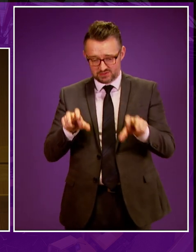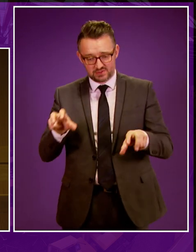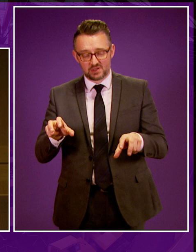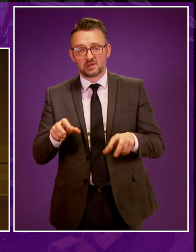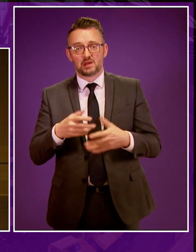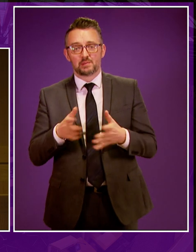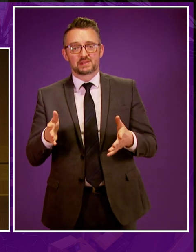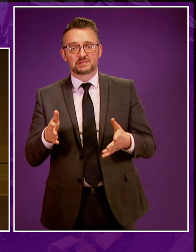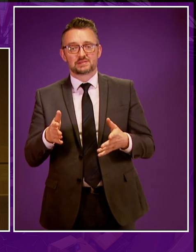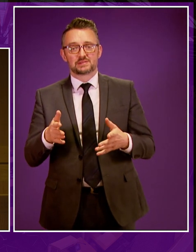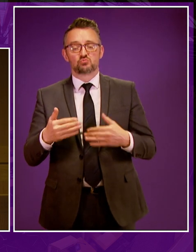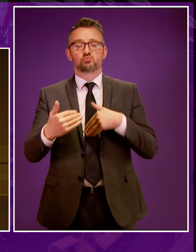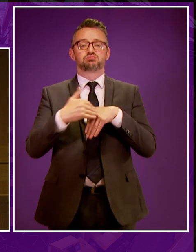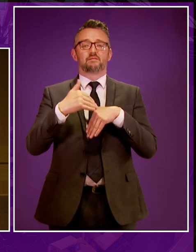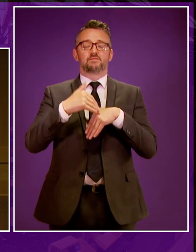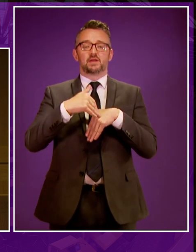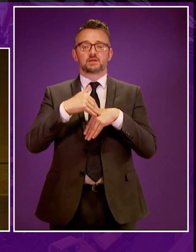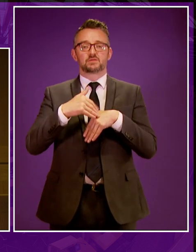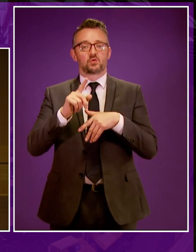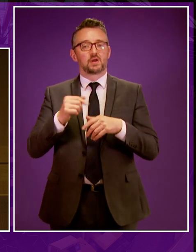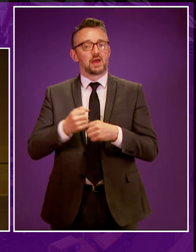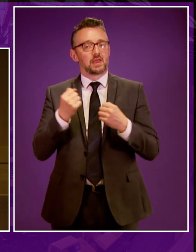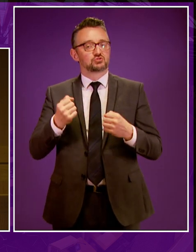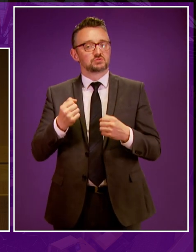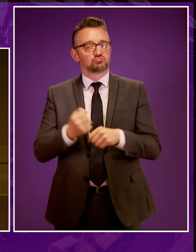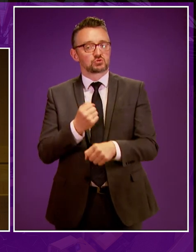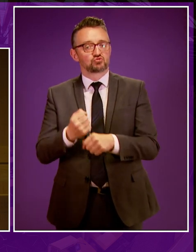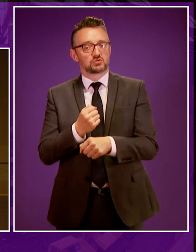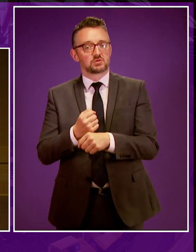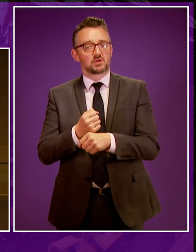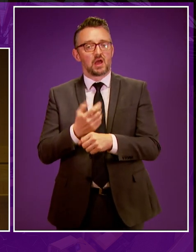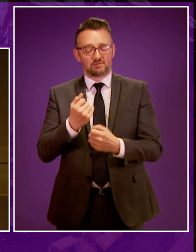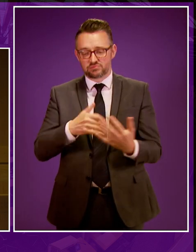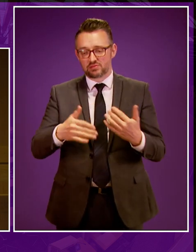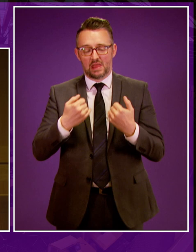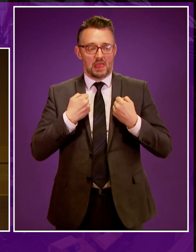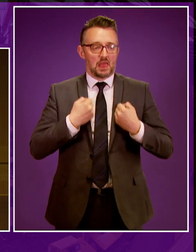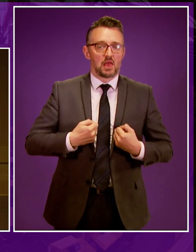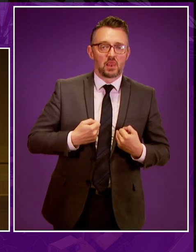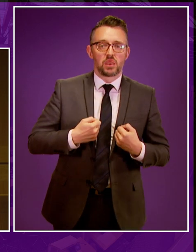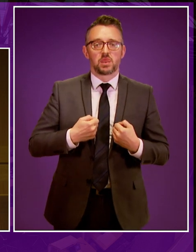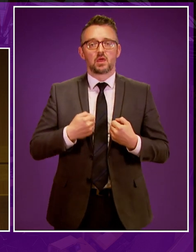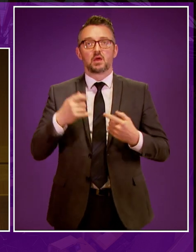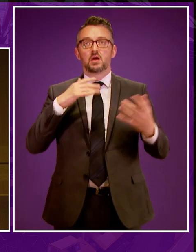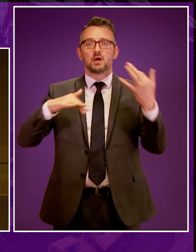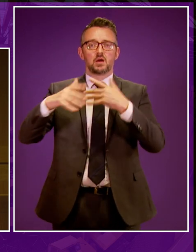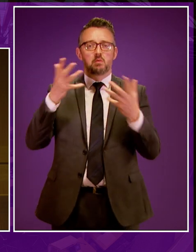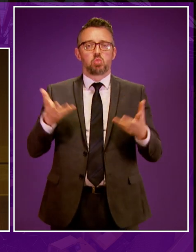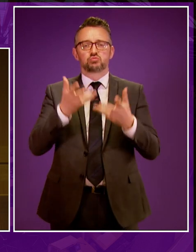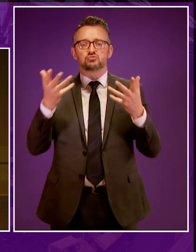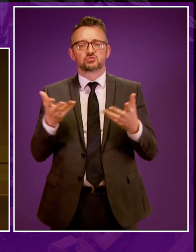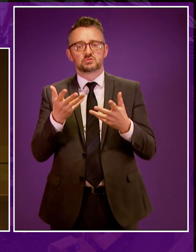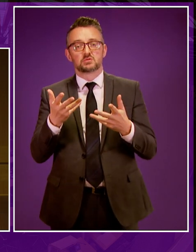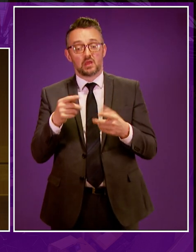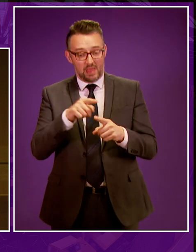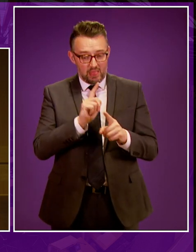disproportionate share of the impact of energy production, often leaving a legacy of ill health, environmental degradation and pollution. And it's these